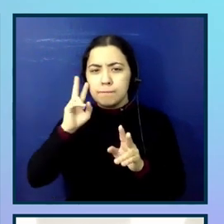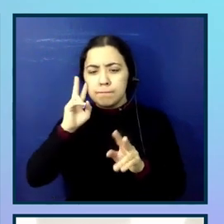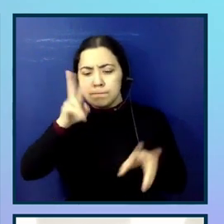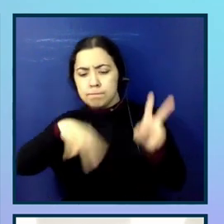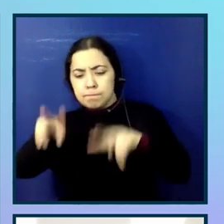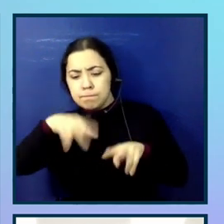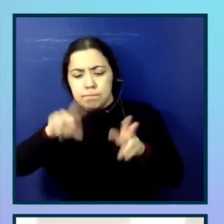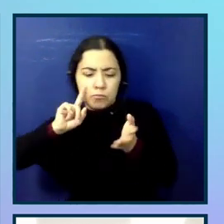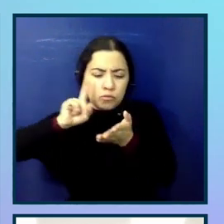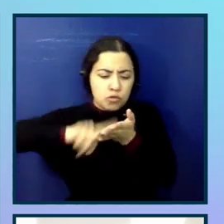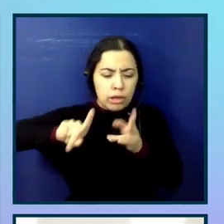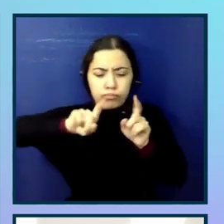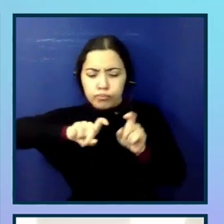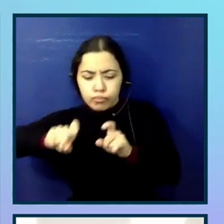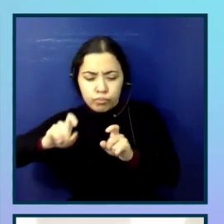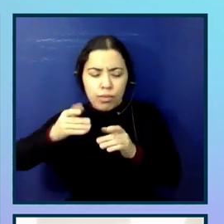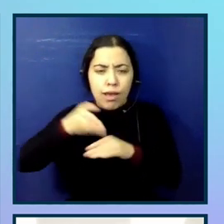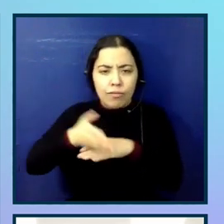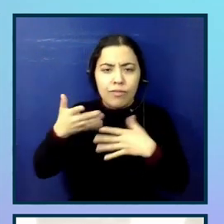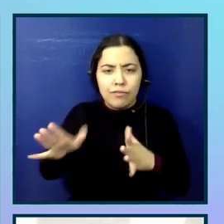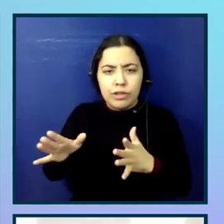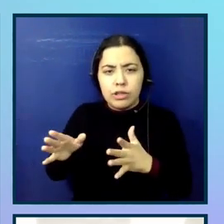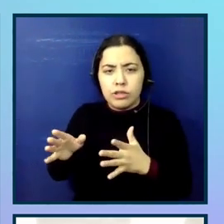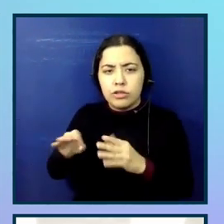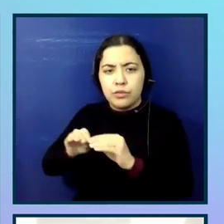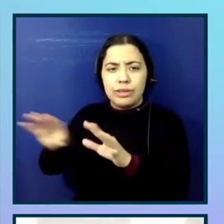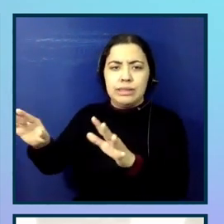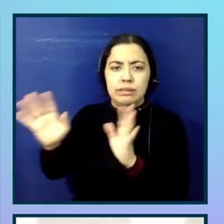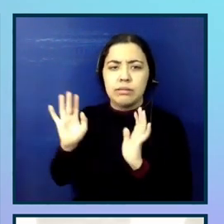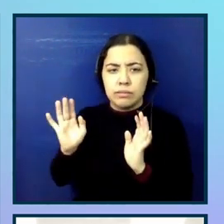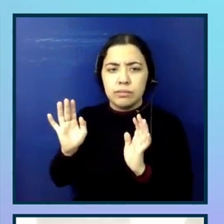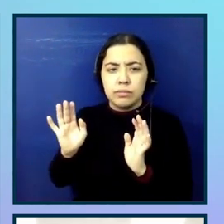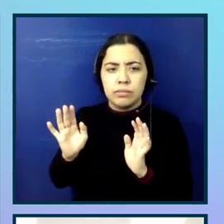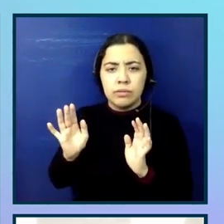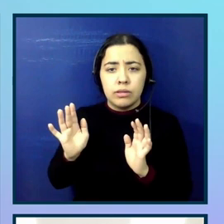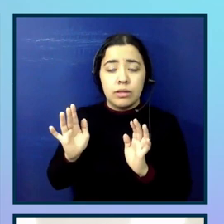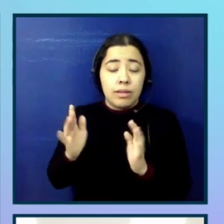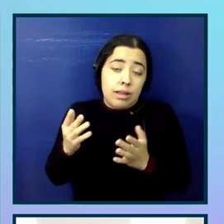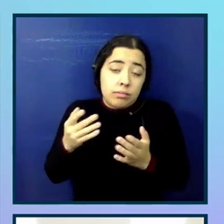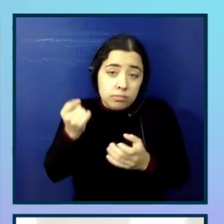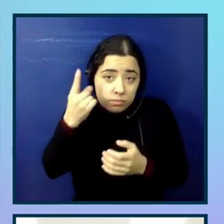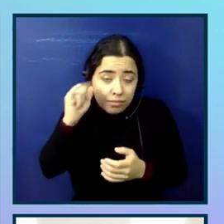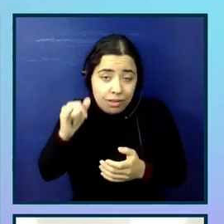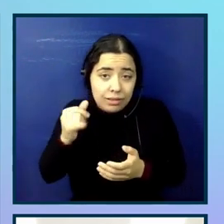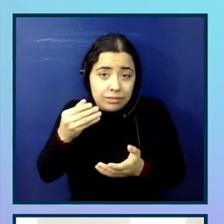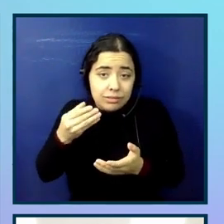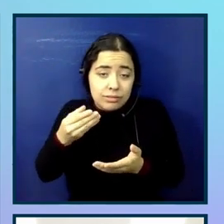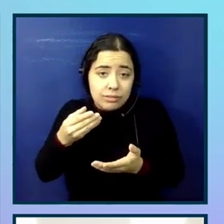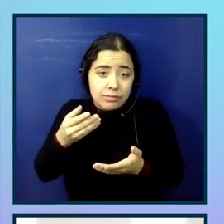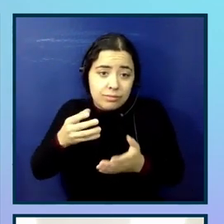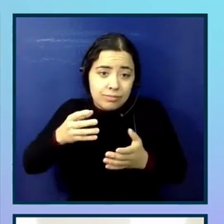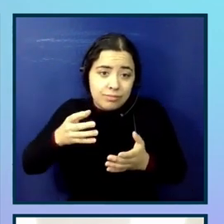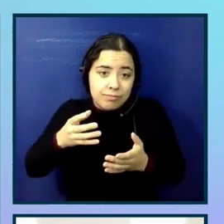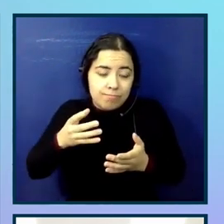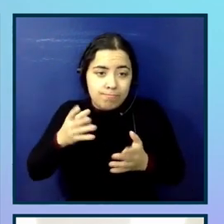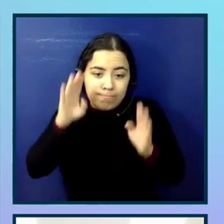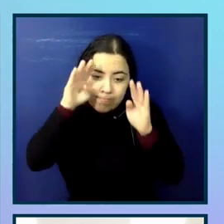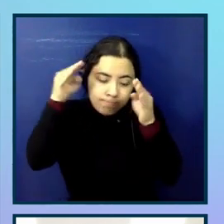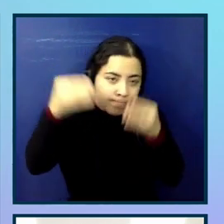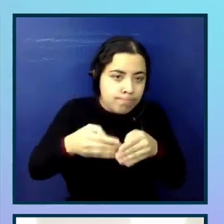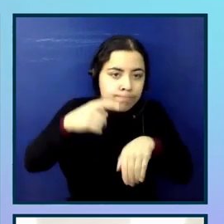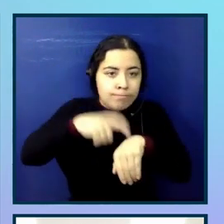after we've released things. So that takes a lot of large investment and that shifting left and making smaller incremental investments